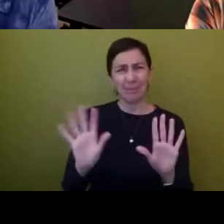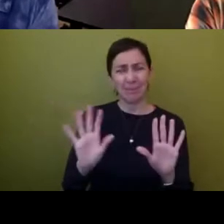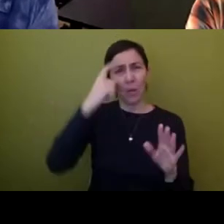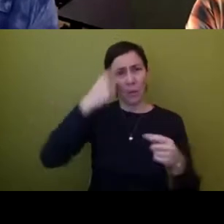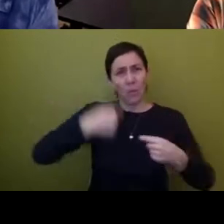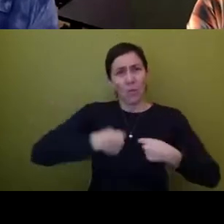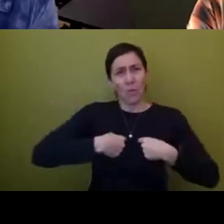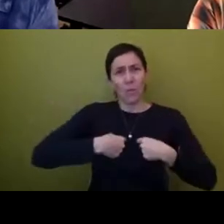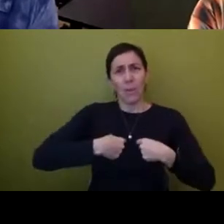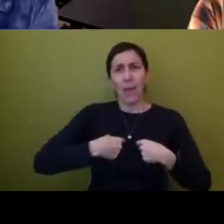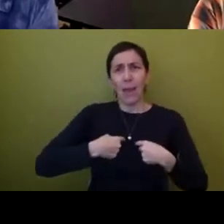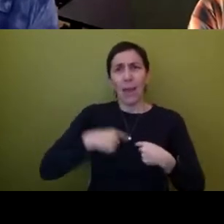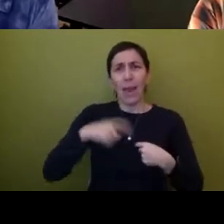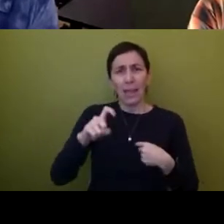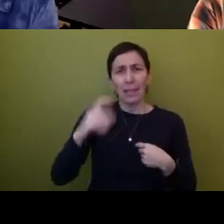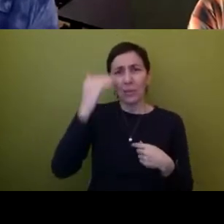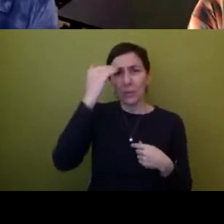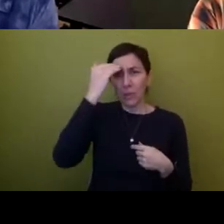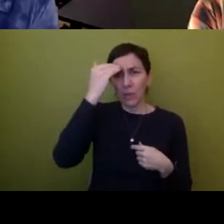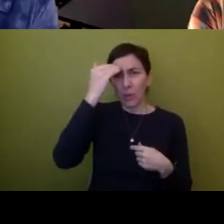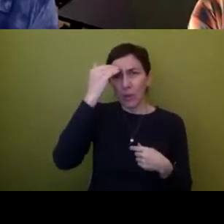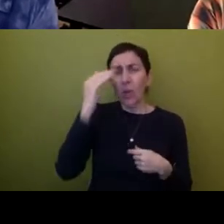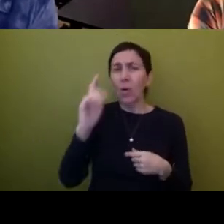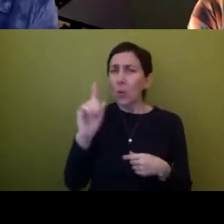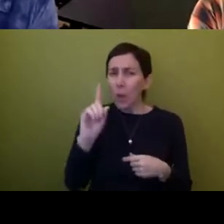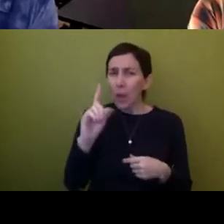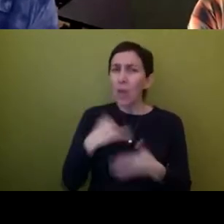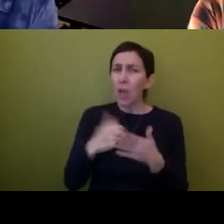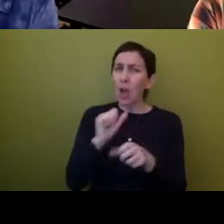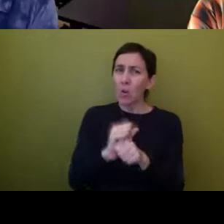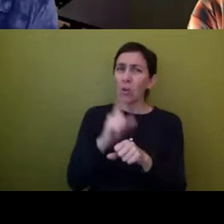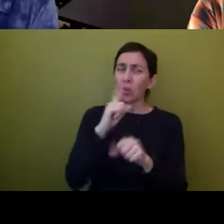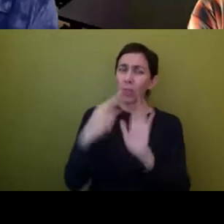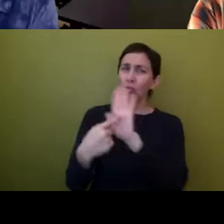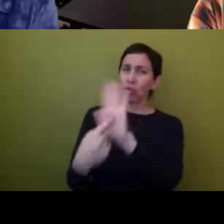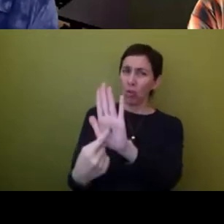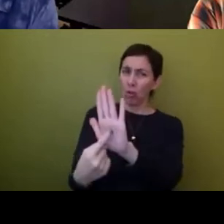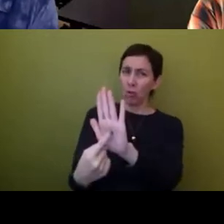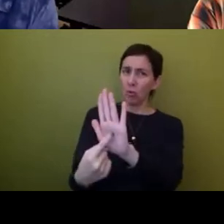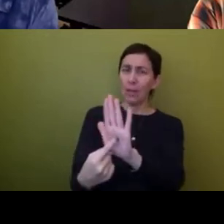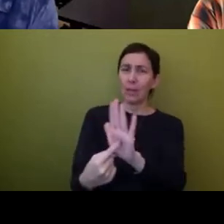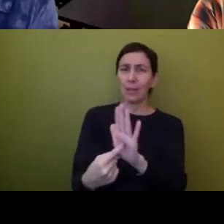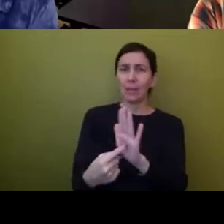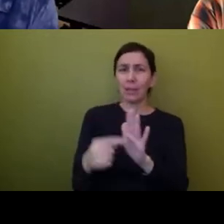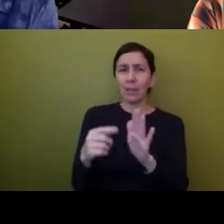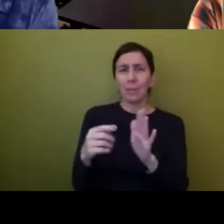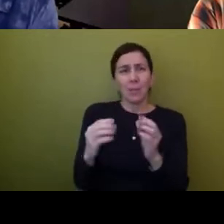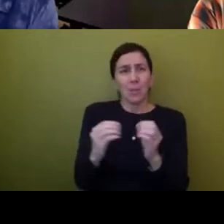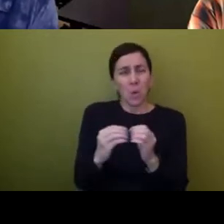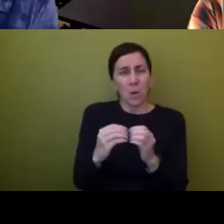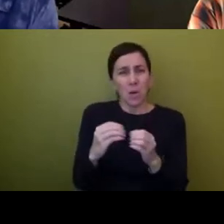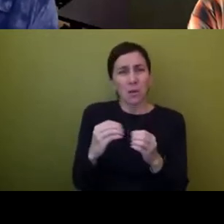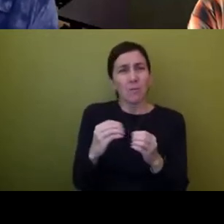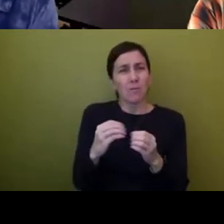to really know where the work is showing, um, and be more strategic about that and get to,